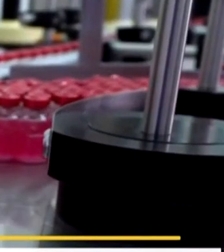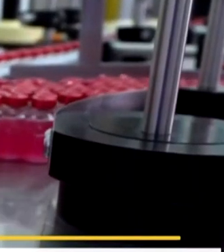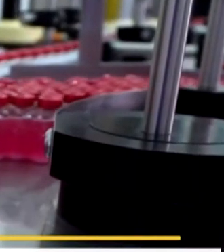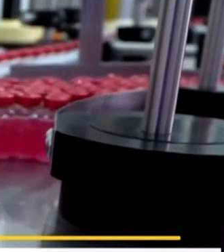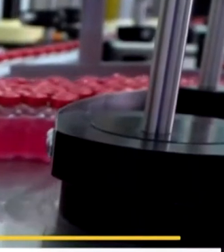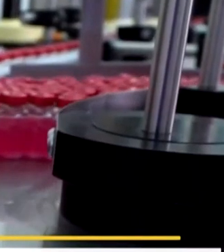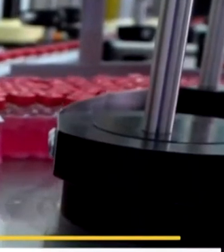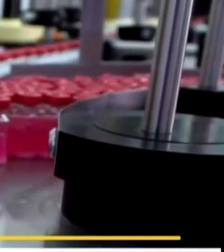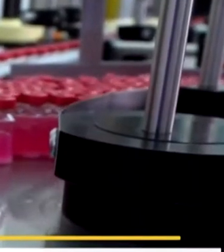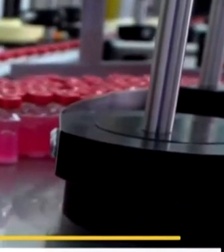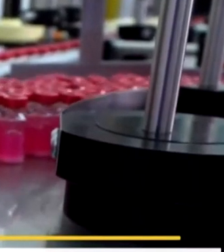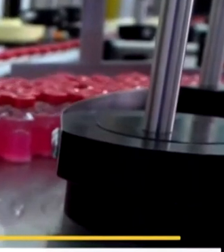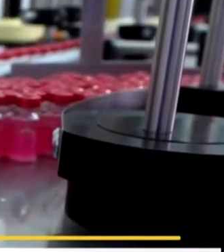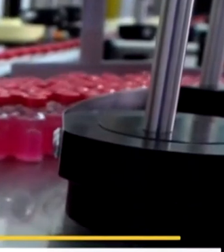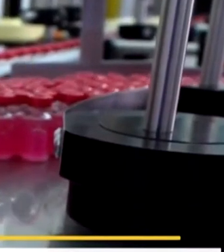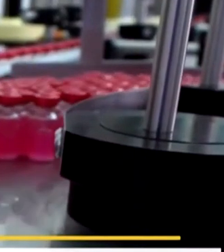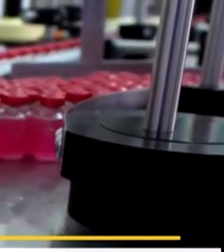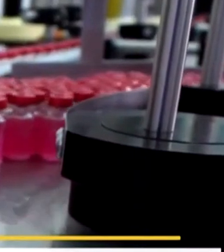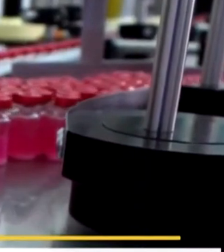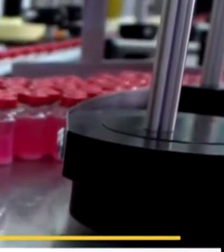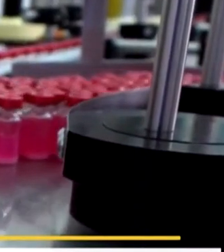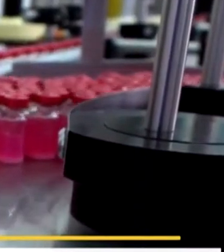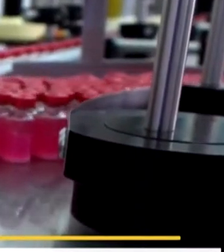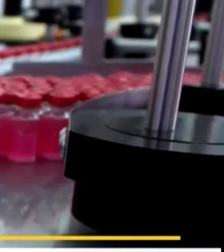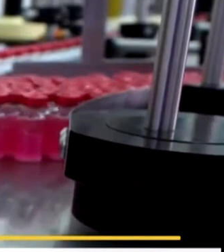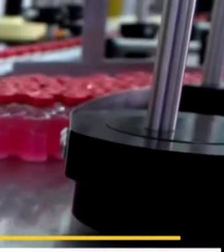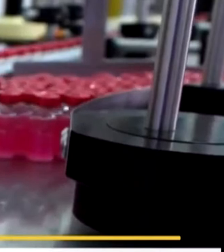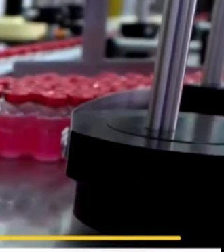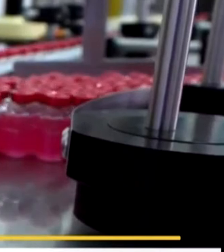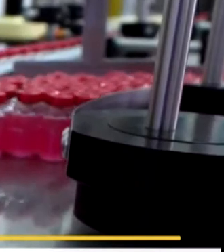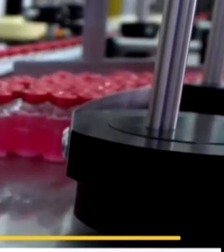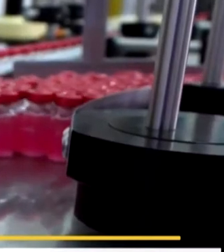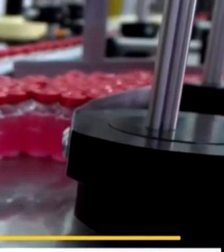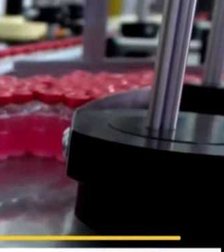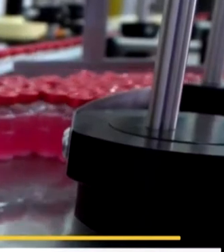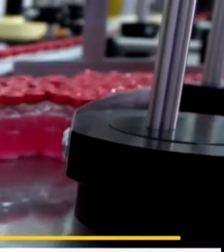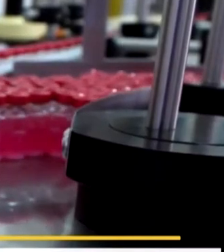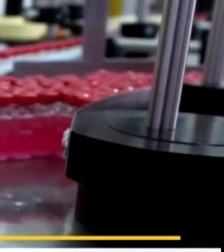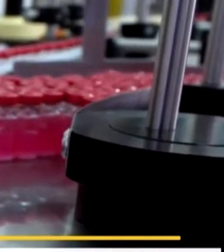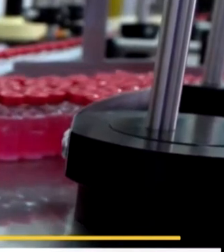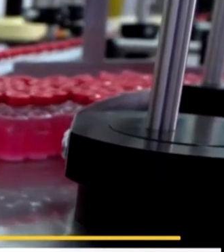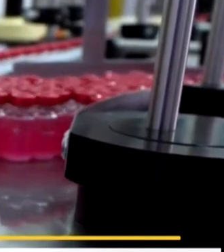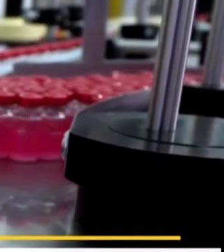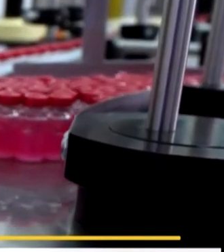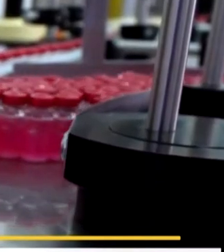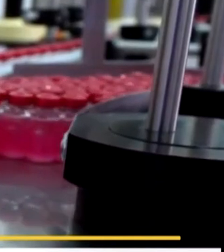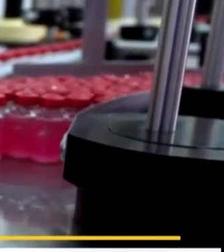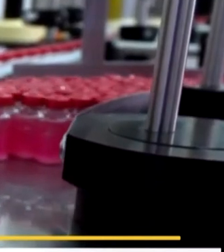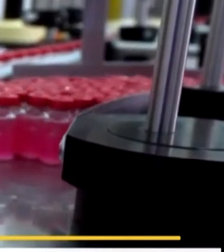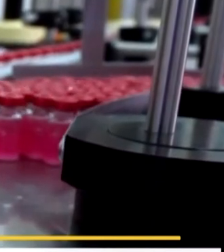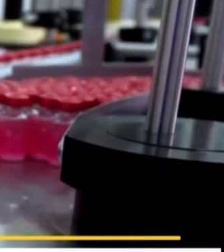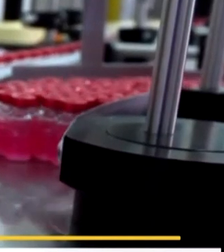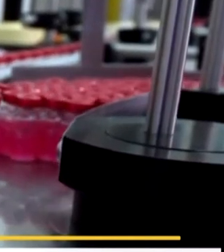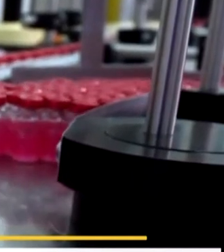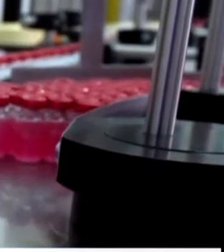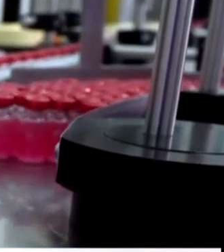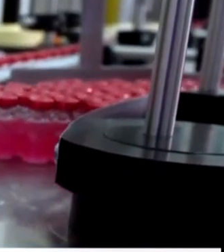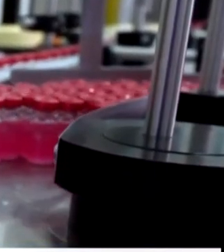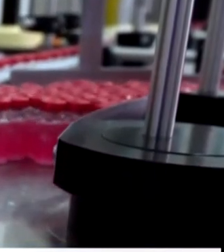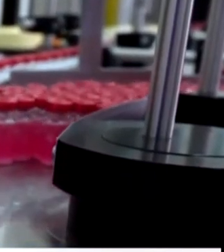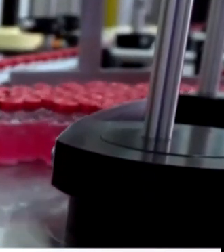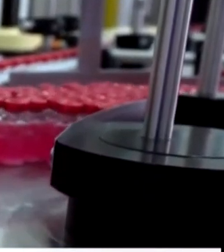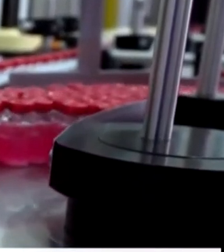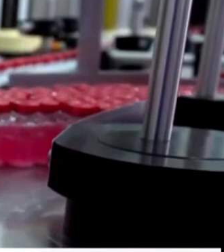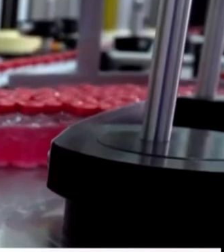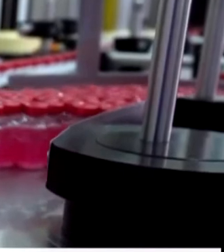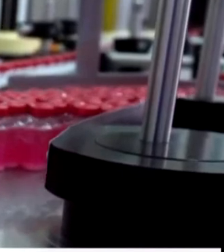virus causing COVID-19, your immune system would be ready to launch an even larger and more powerful attack